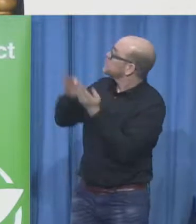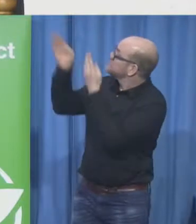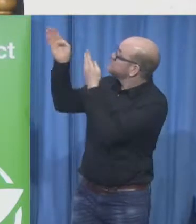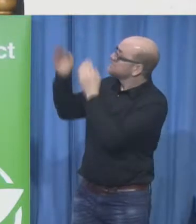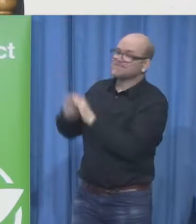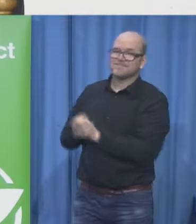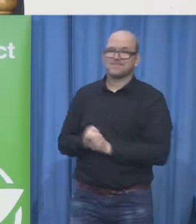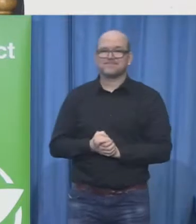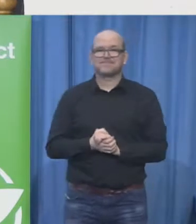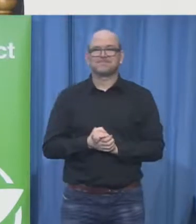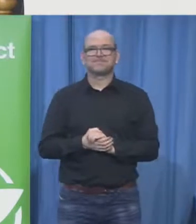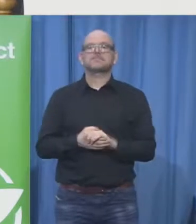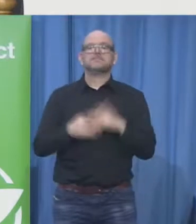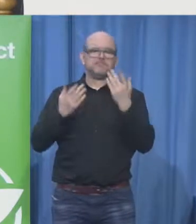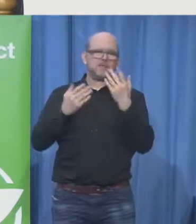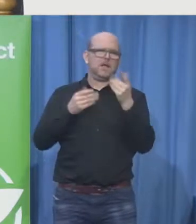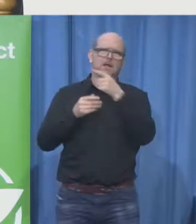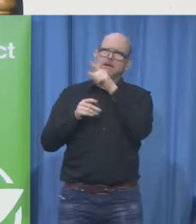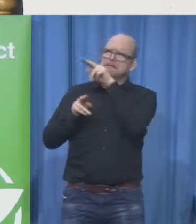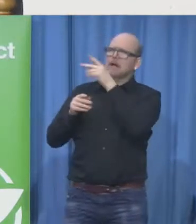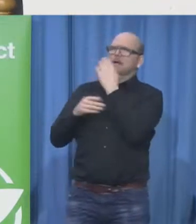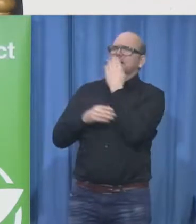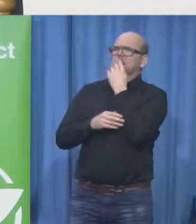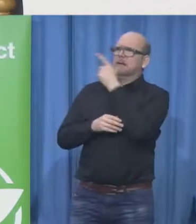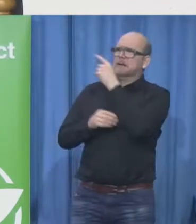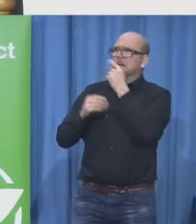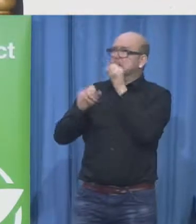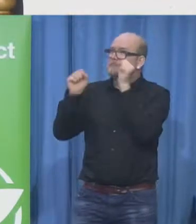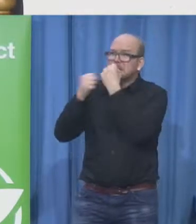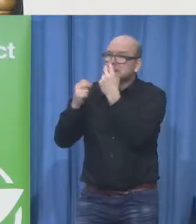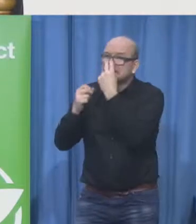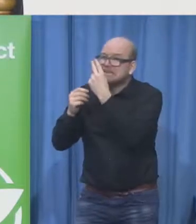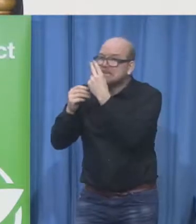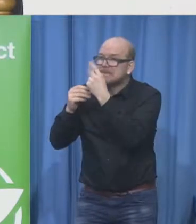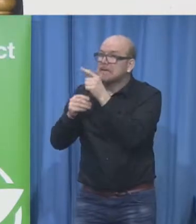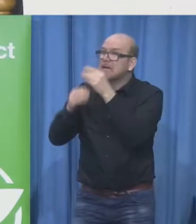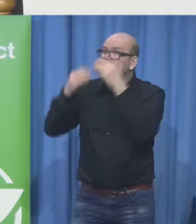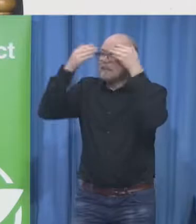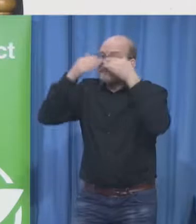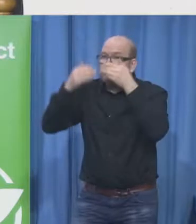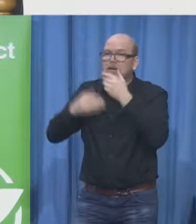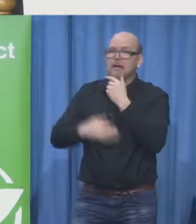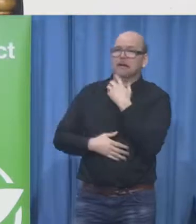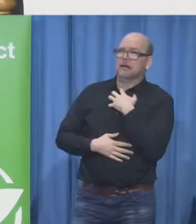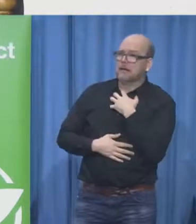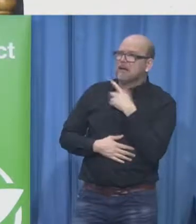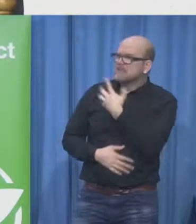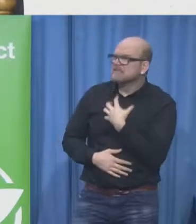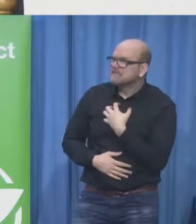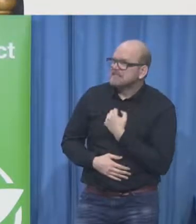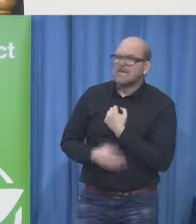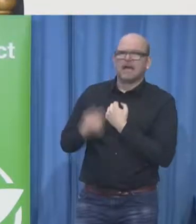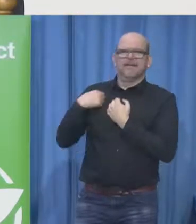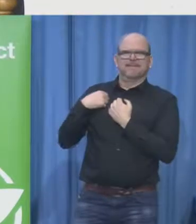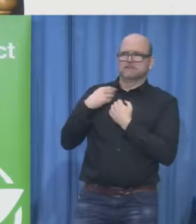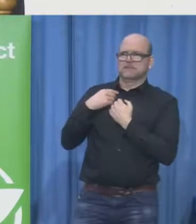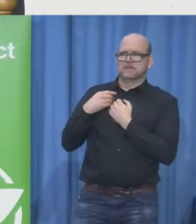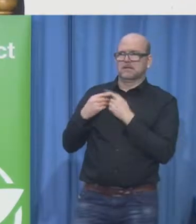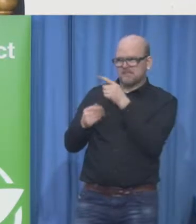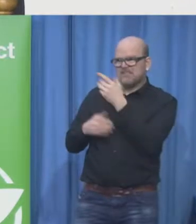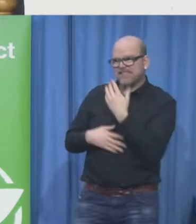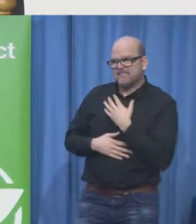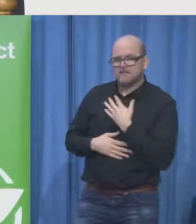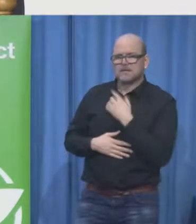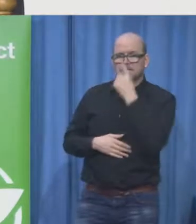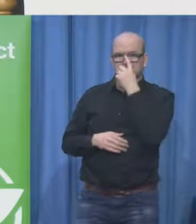struggle in this picture by the way he does look in a little intimidating but yes yes but what he